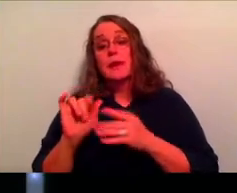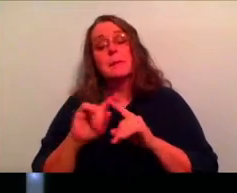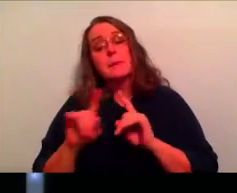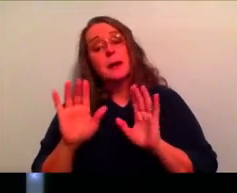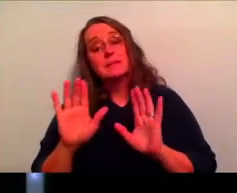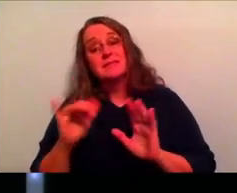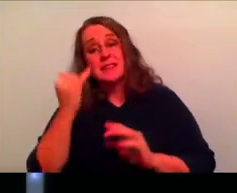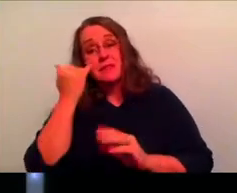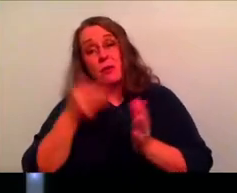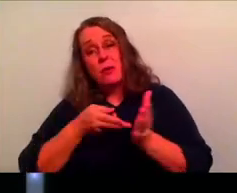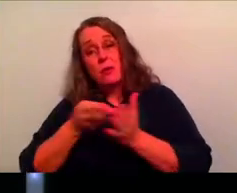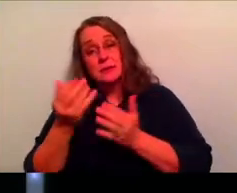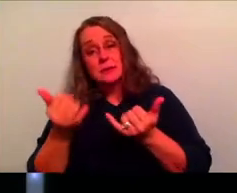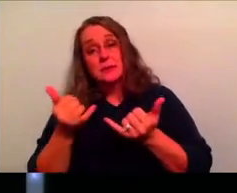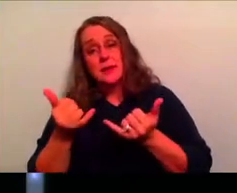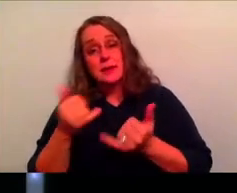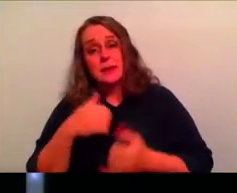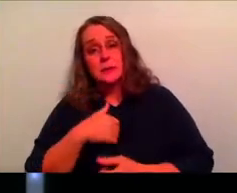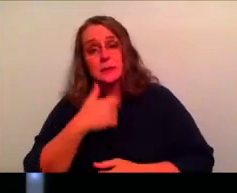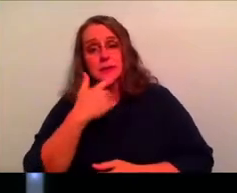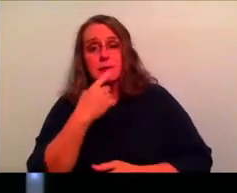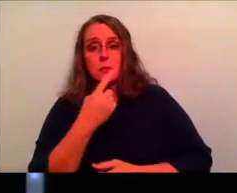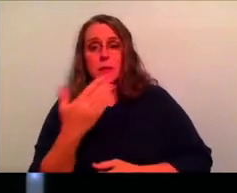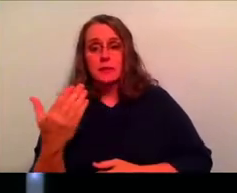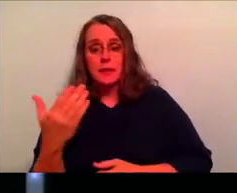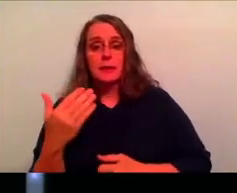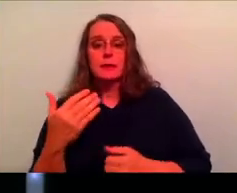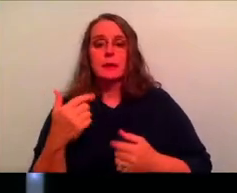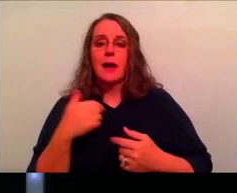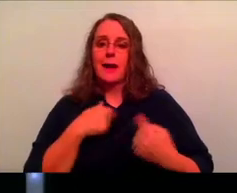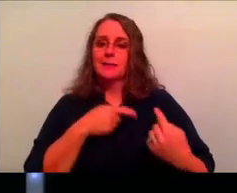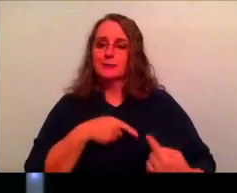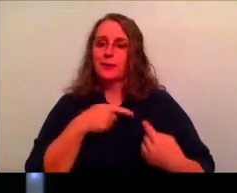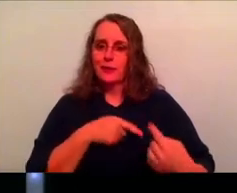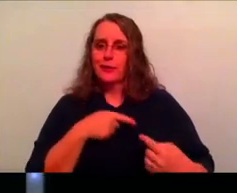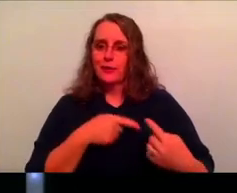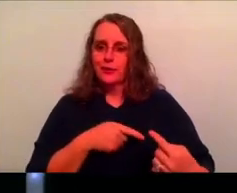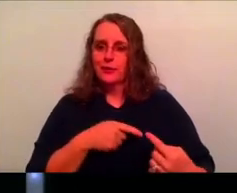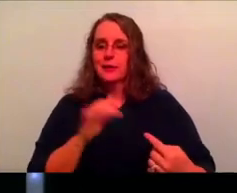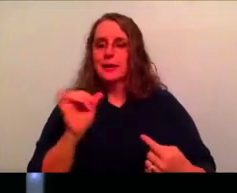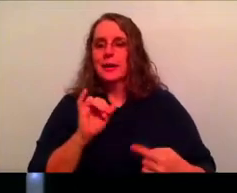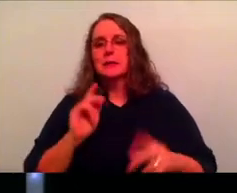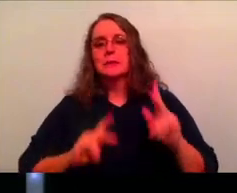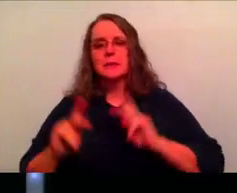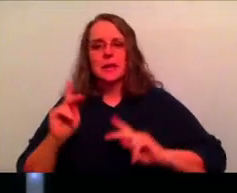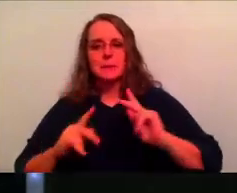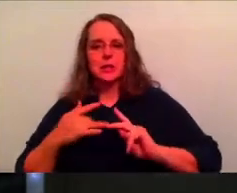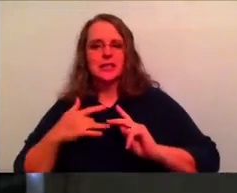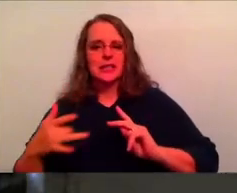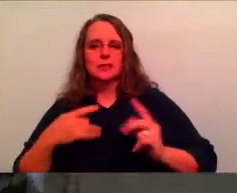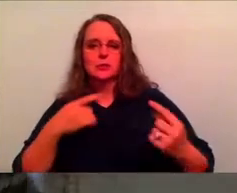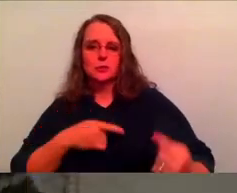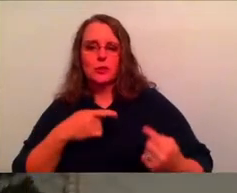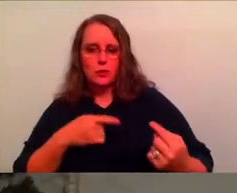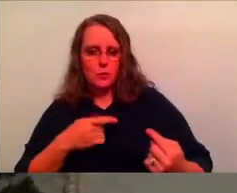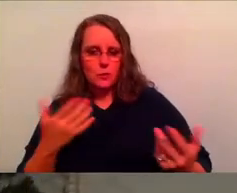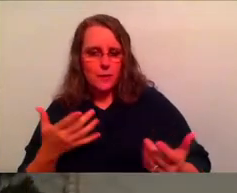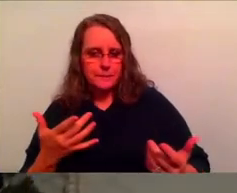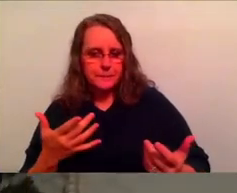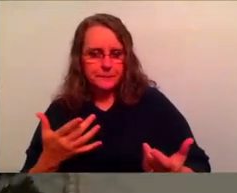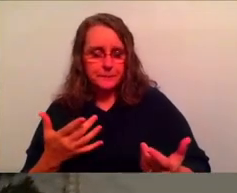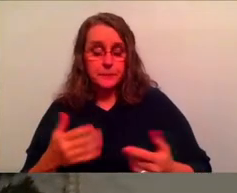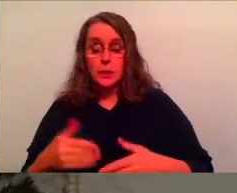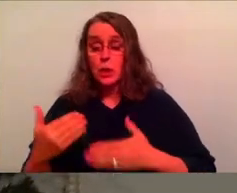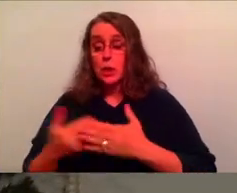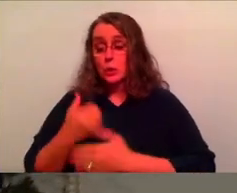being really honest today, I would say one of the things, I mean, I, I struggle with this and I think as human beings, we all kind of struggle with this is when it comes to the new year